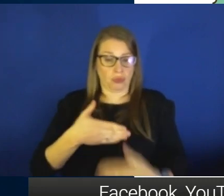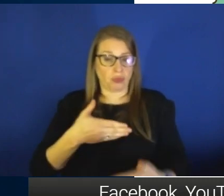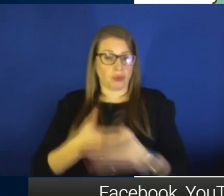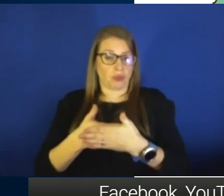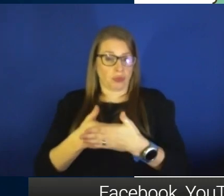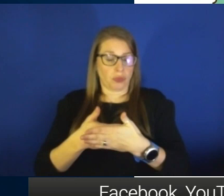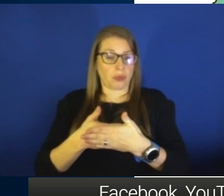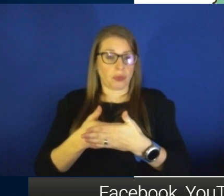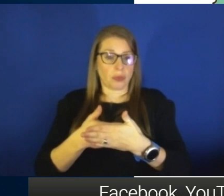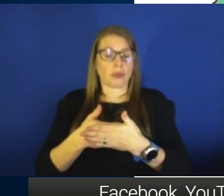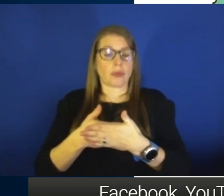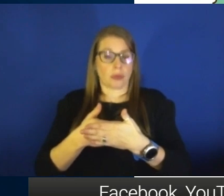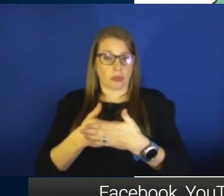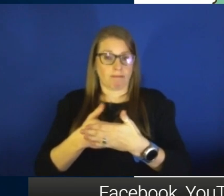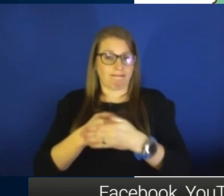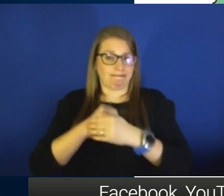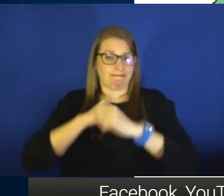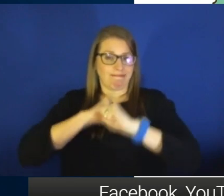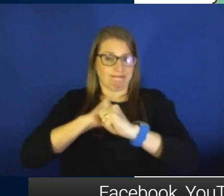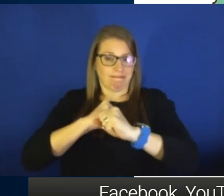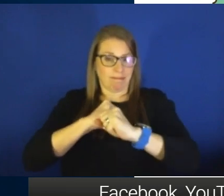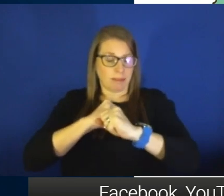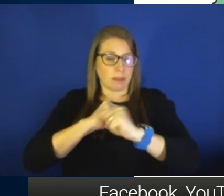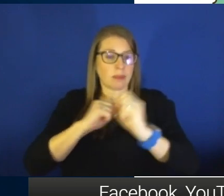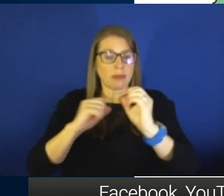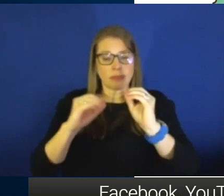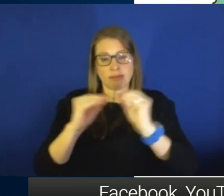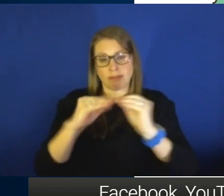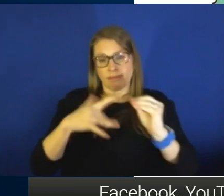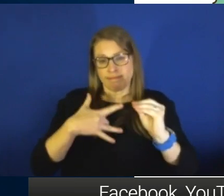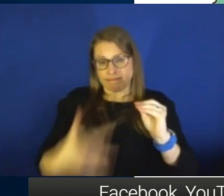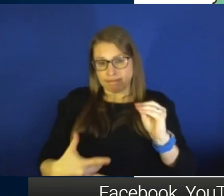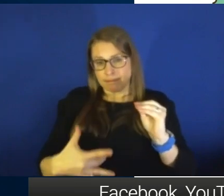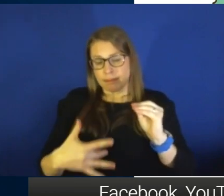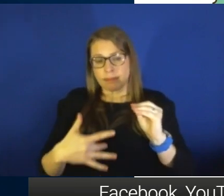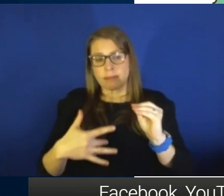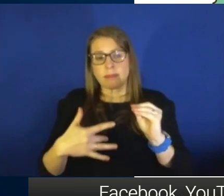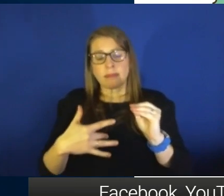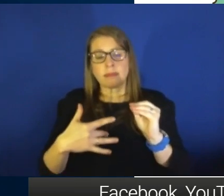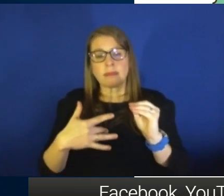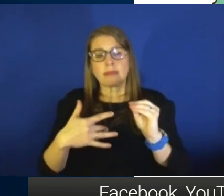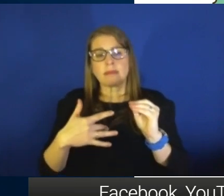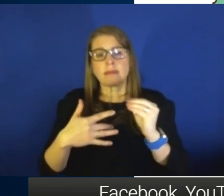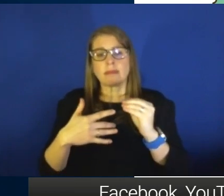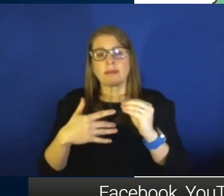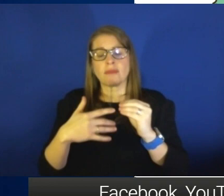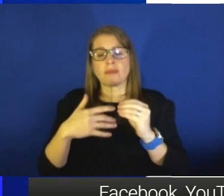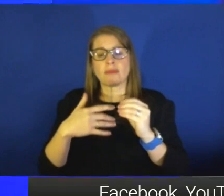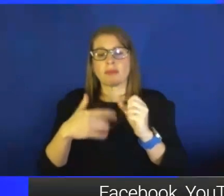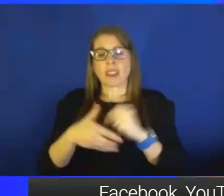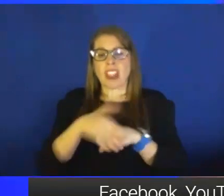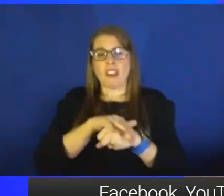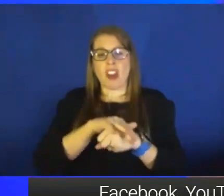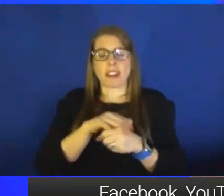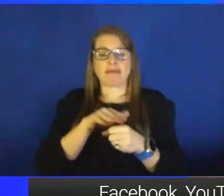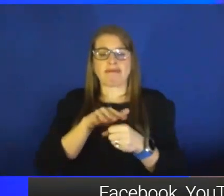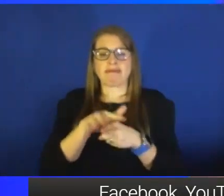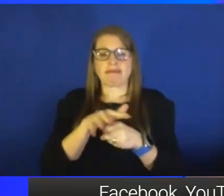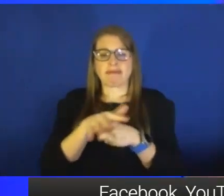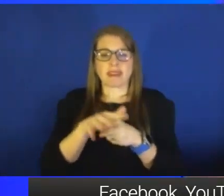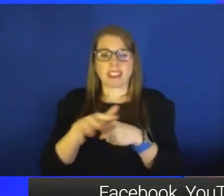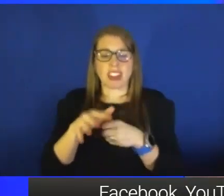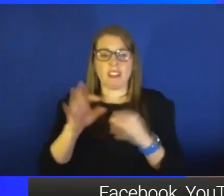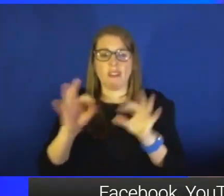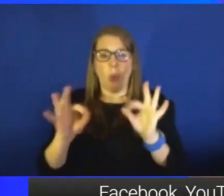cheese that we stack together, the more likely we are to cover enough of those holes that we do get that